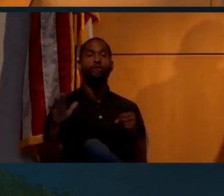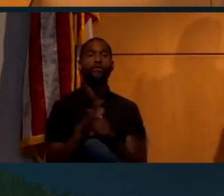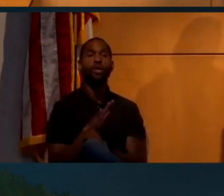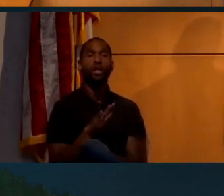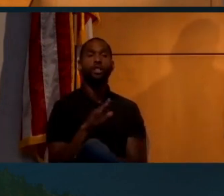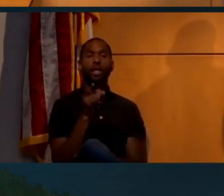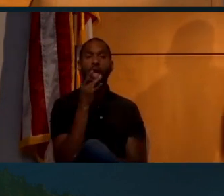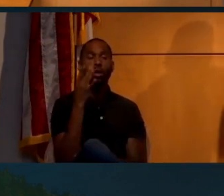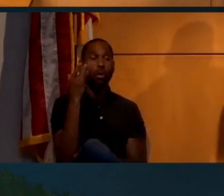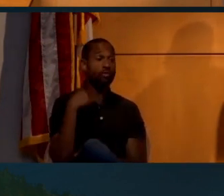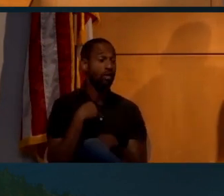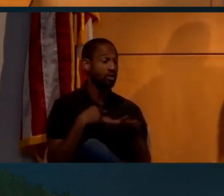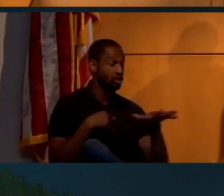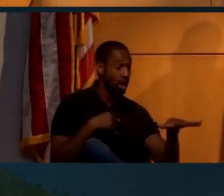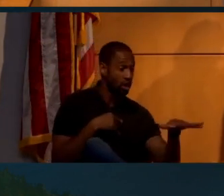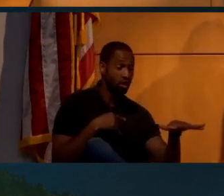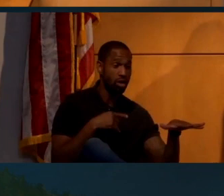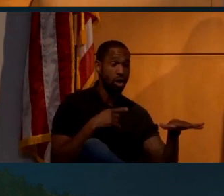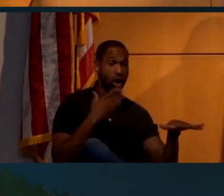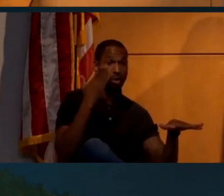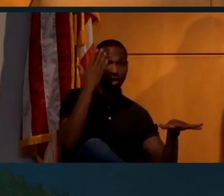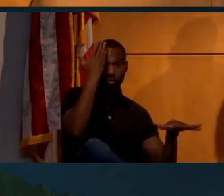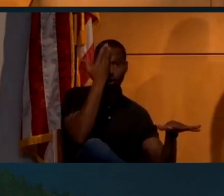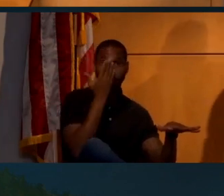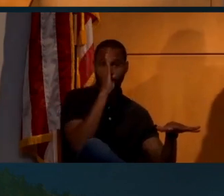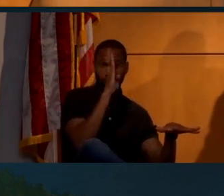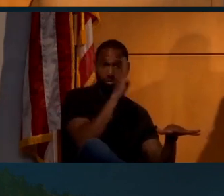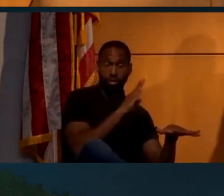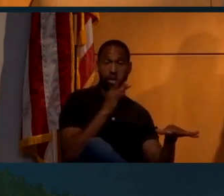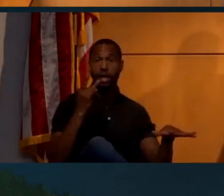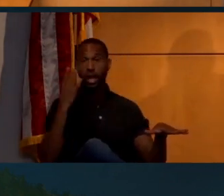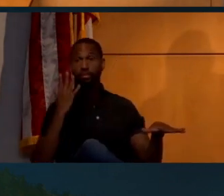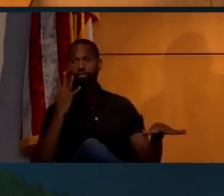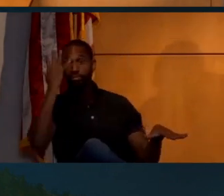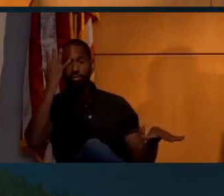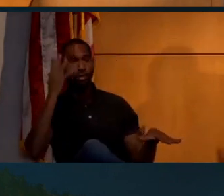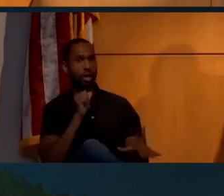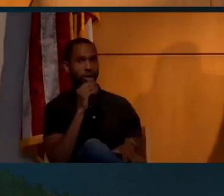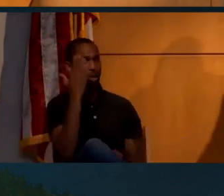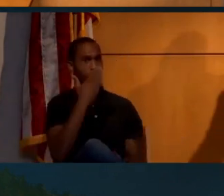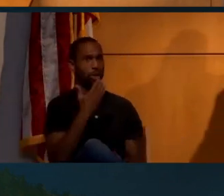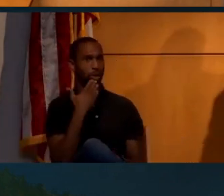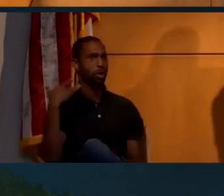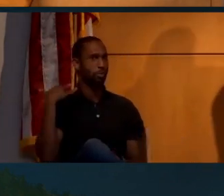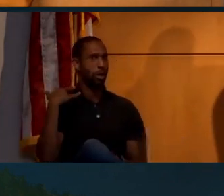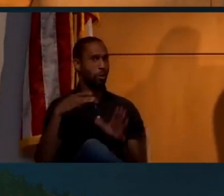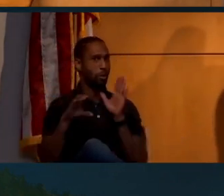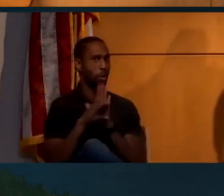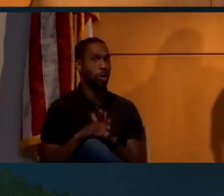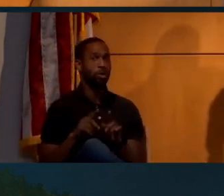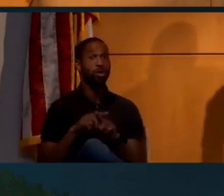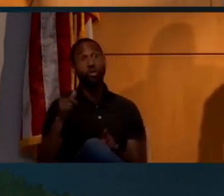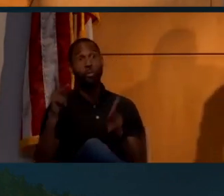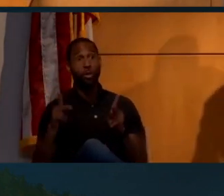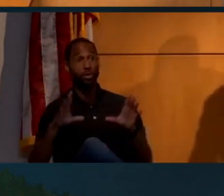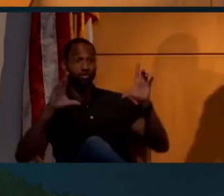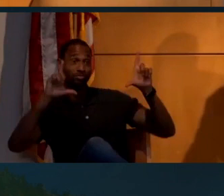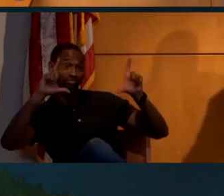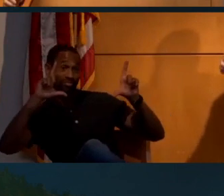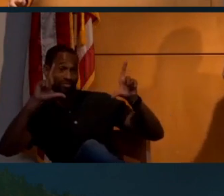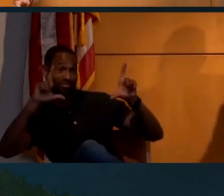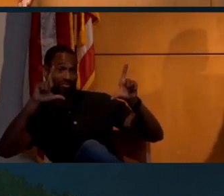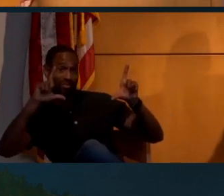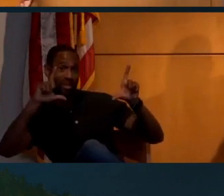the light, because if you have shadow on one side of your face and it's lit from the other, that doesn't look great in photos. So they have somebody on the other side with a